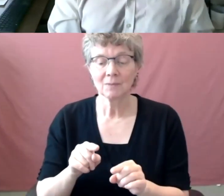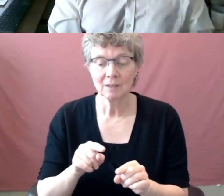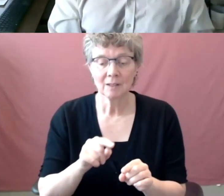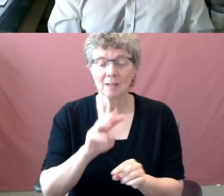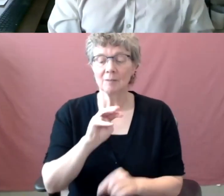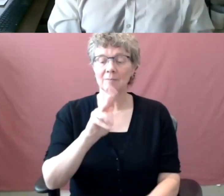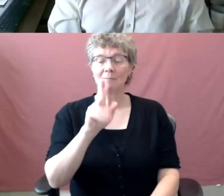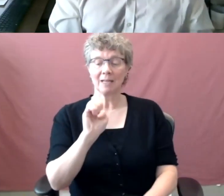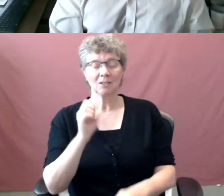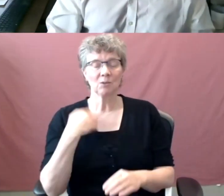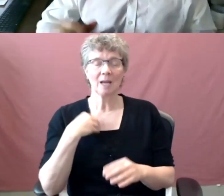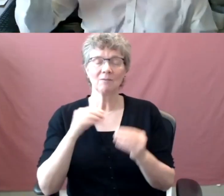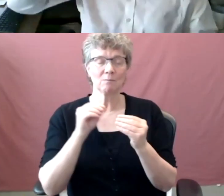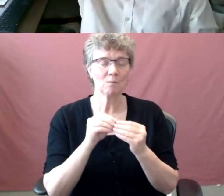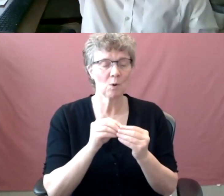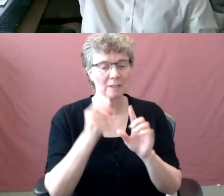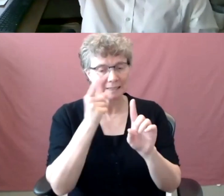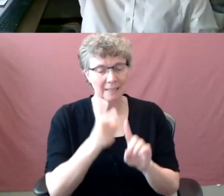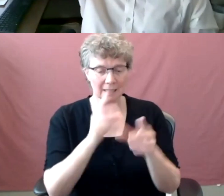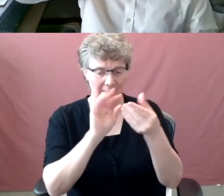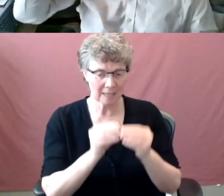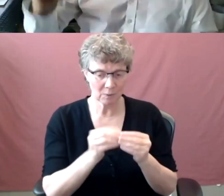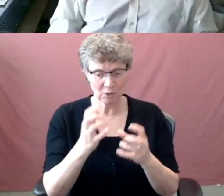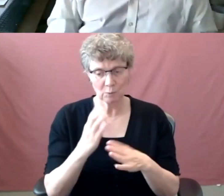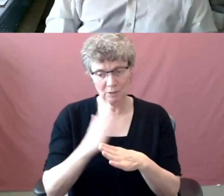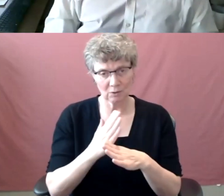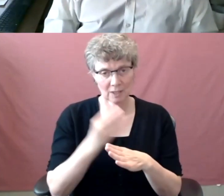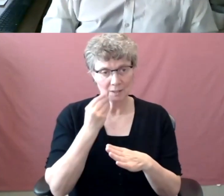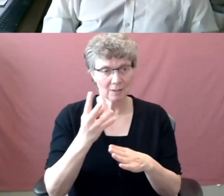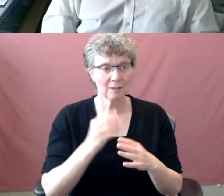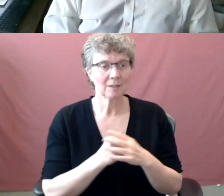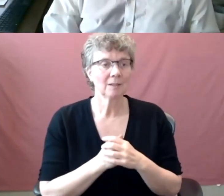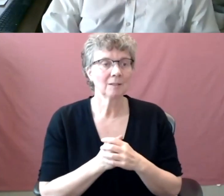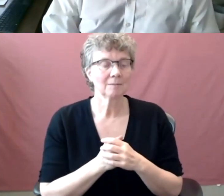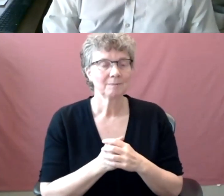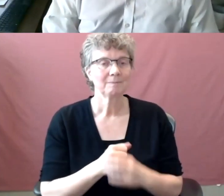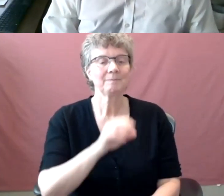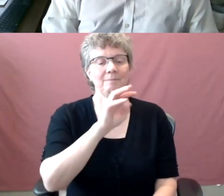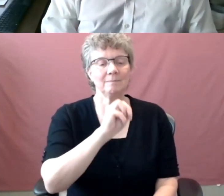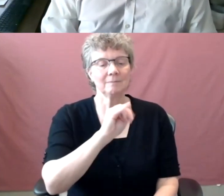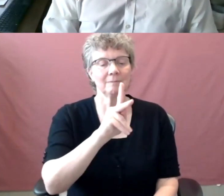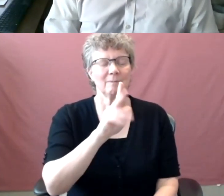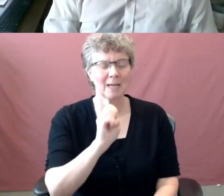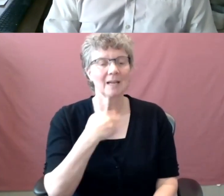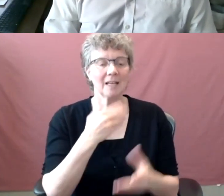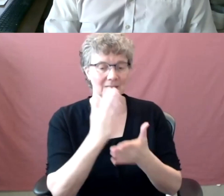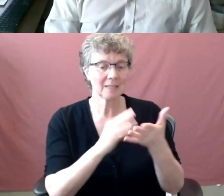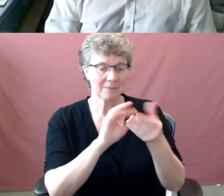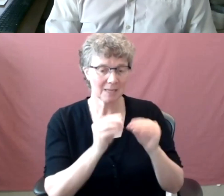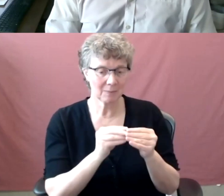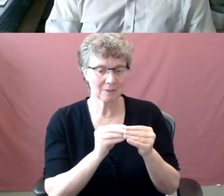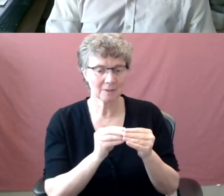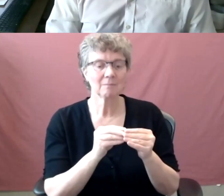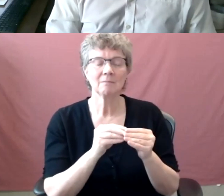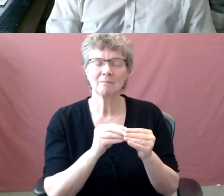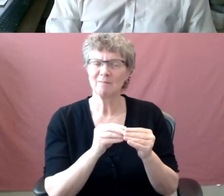Brian, if you have the detailed numbers that you'd like to share. Yeah, so I've, got some details. I'd like to contextualize it a bit for Patty though, well as for